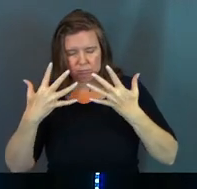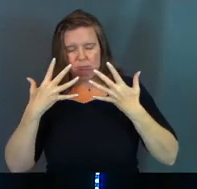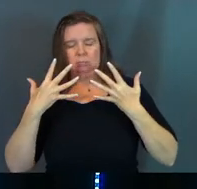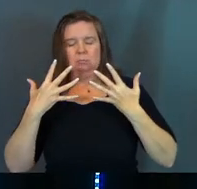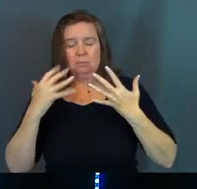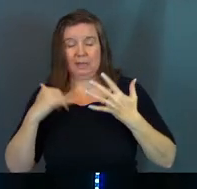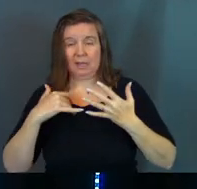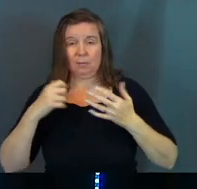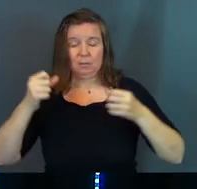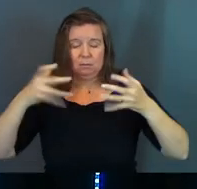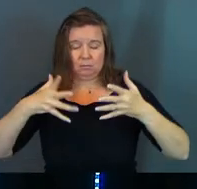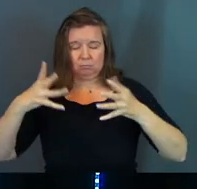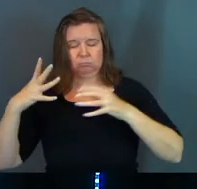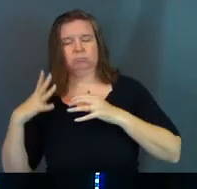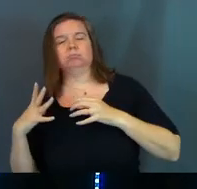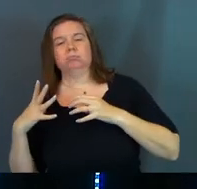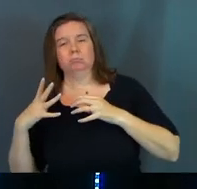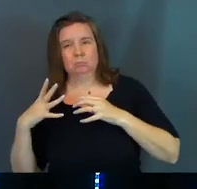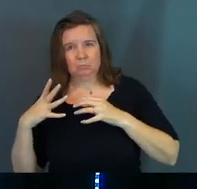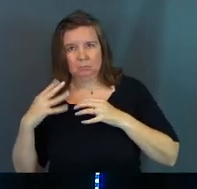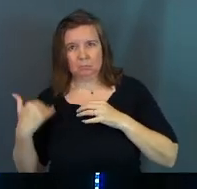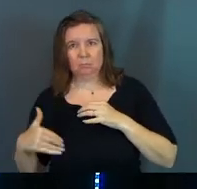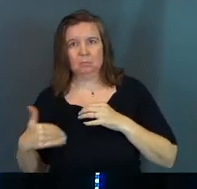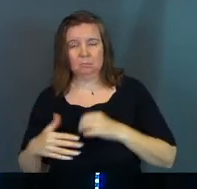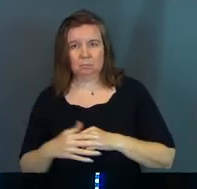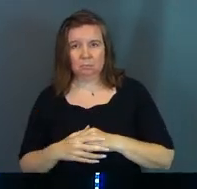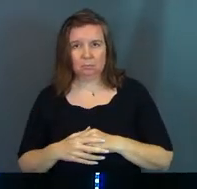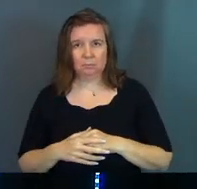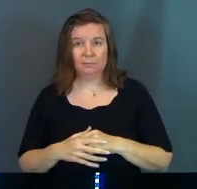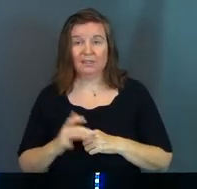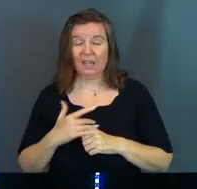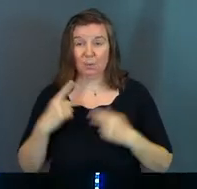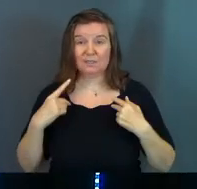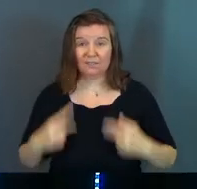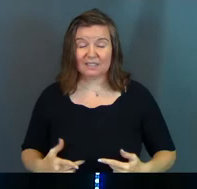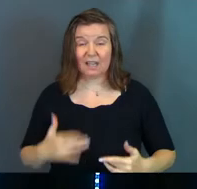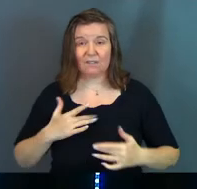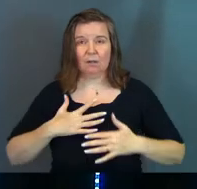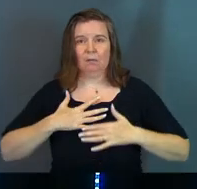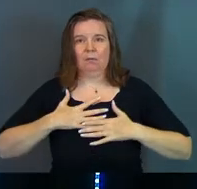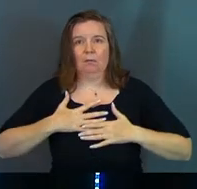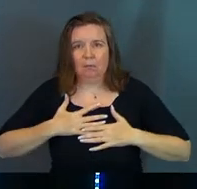like somebody had dropped a boulder on my chest. It was physical.